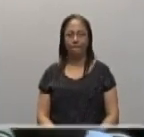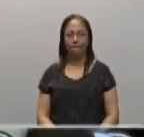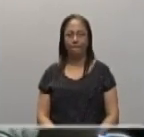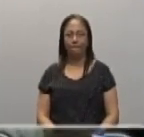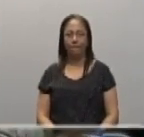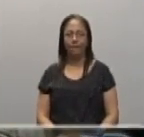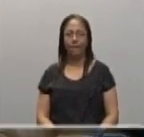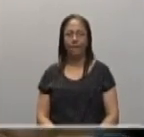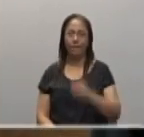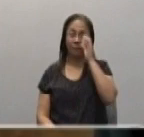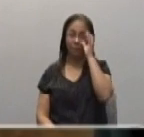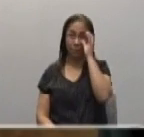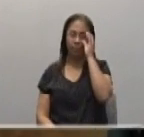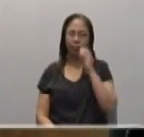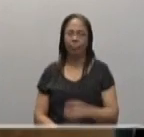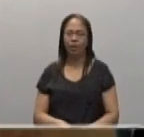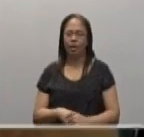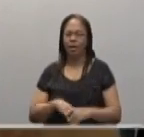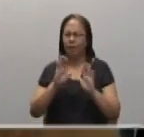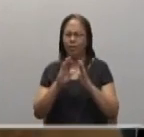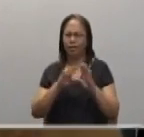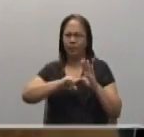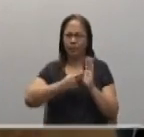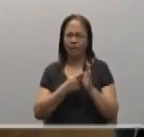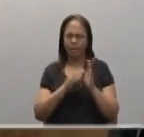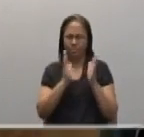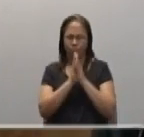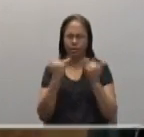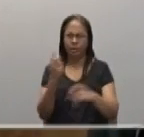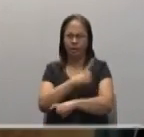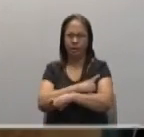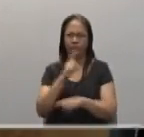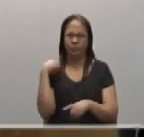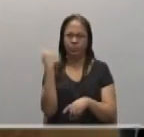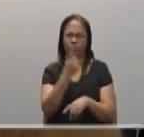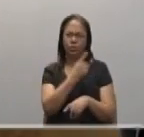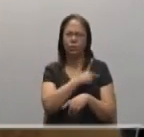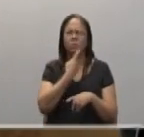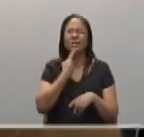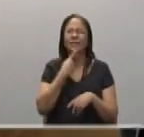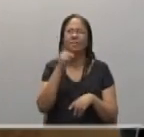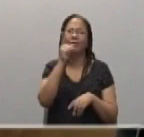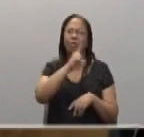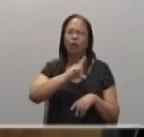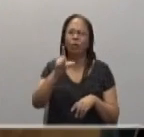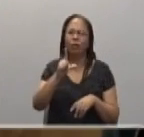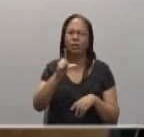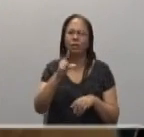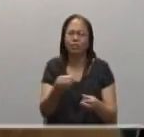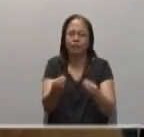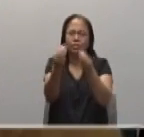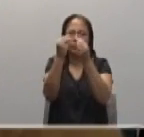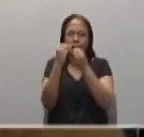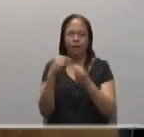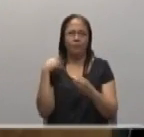In the opening prayer today, we said to our Lord, Lord, give us